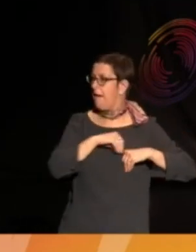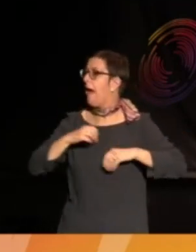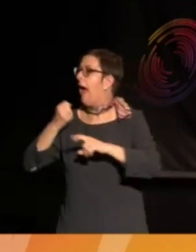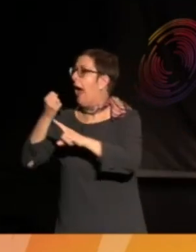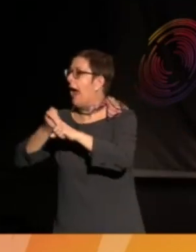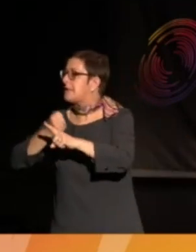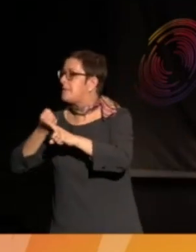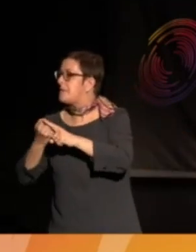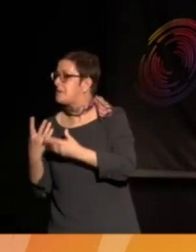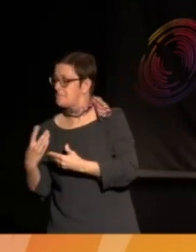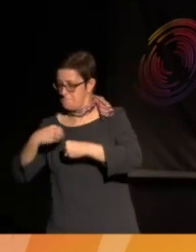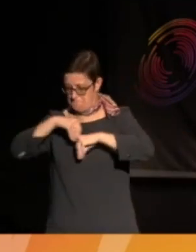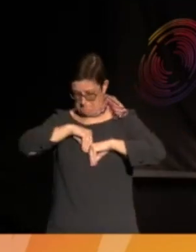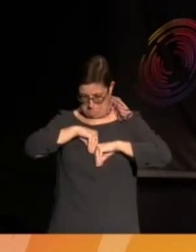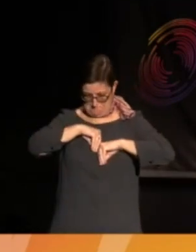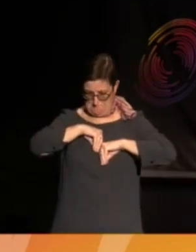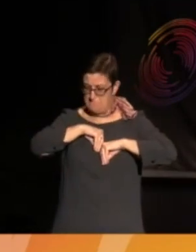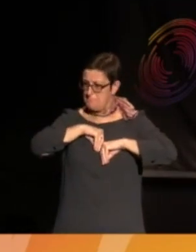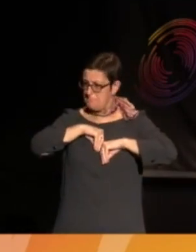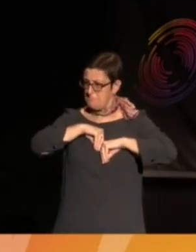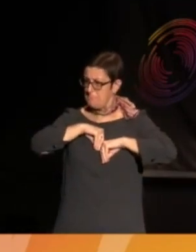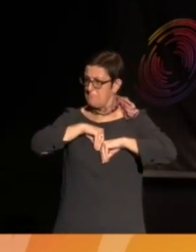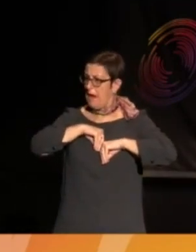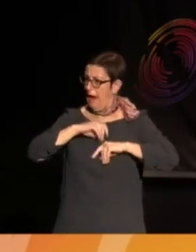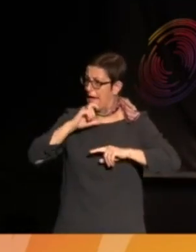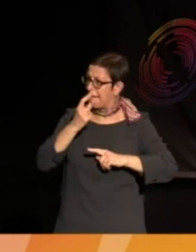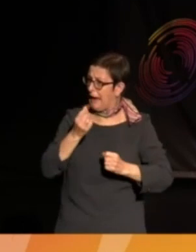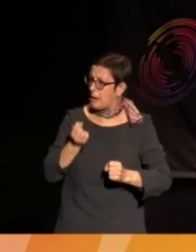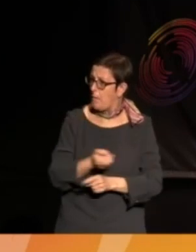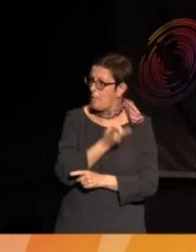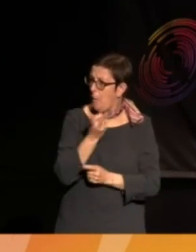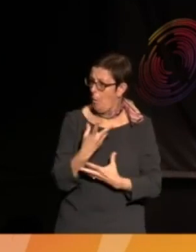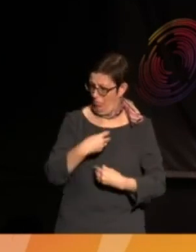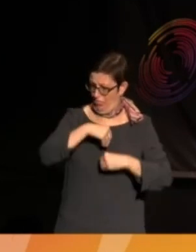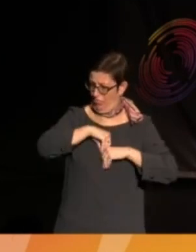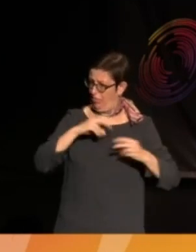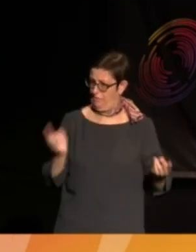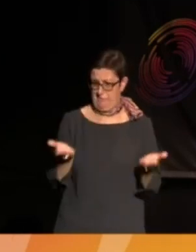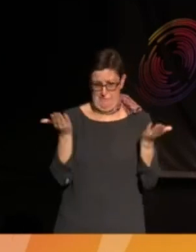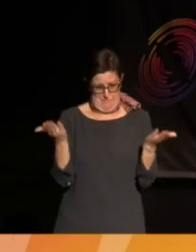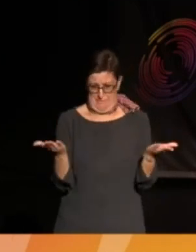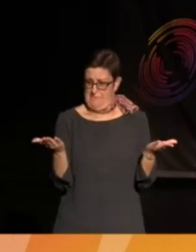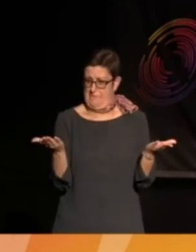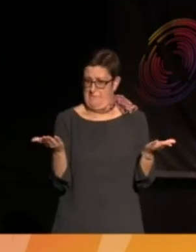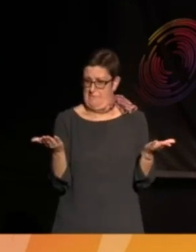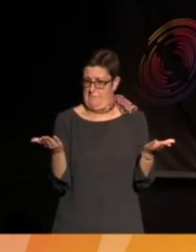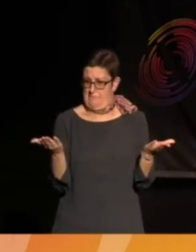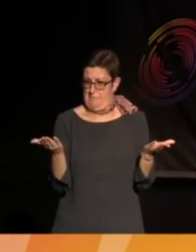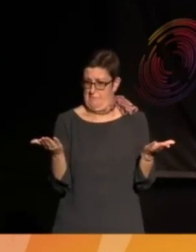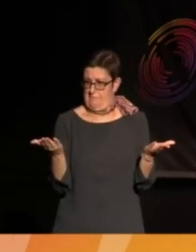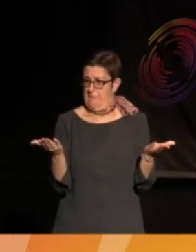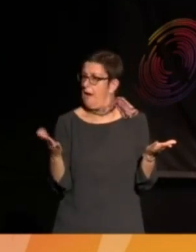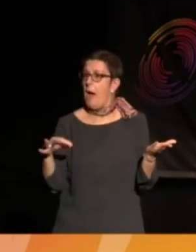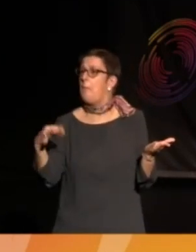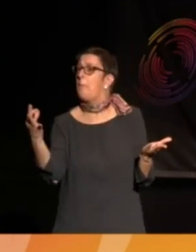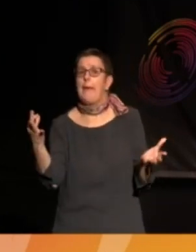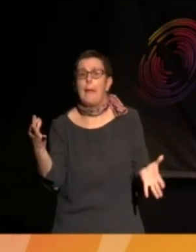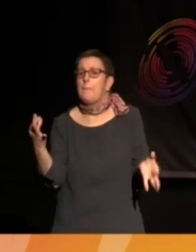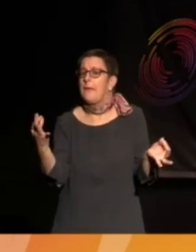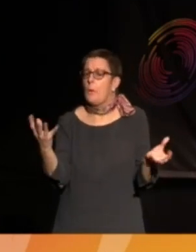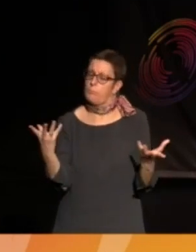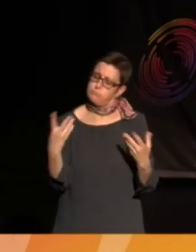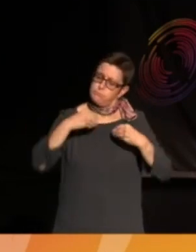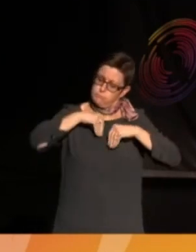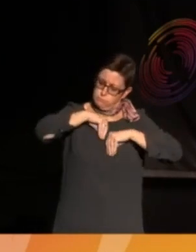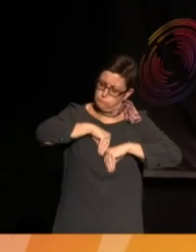to both. Right? You've got a right to talk about this injustice, but you have just as